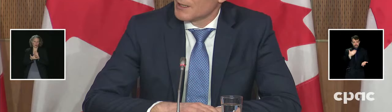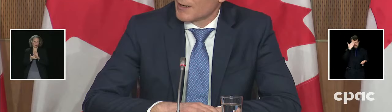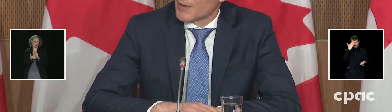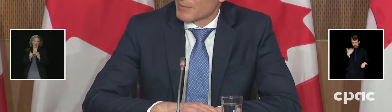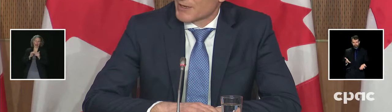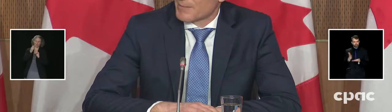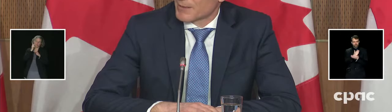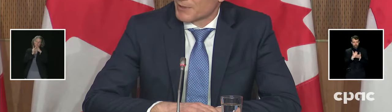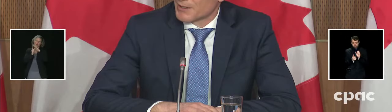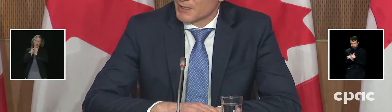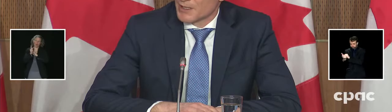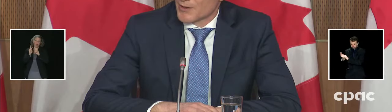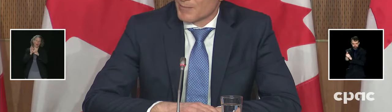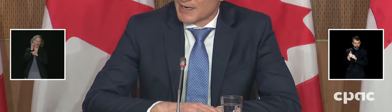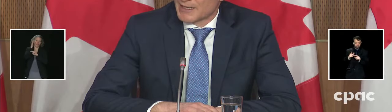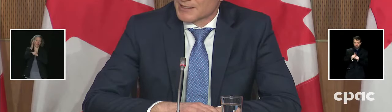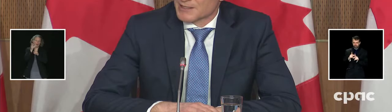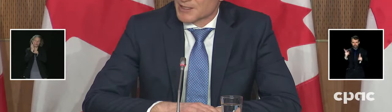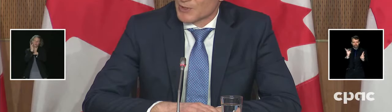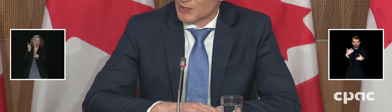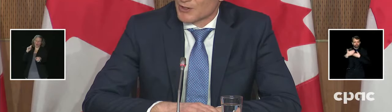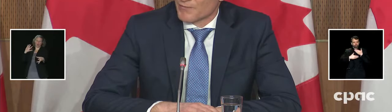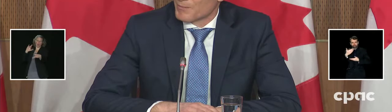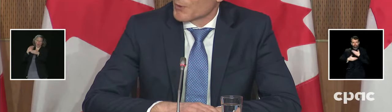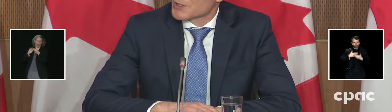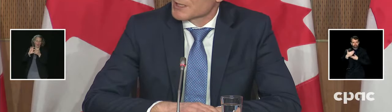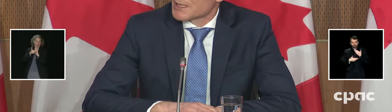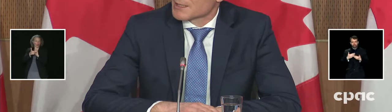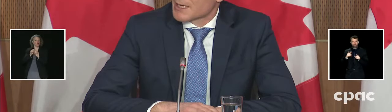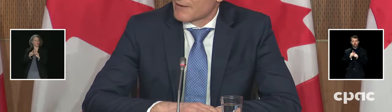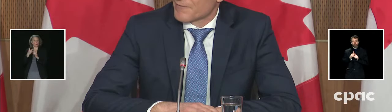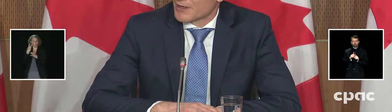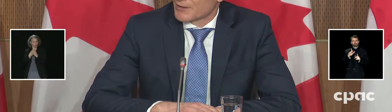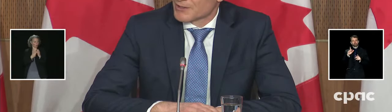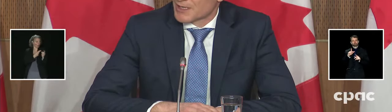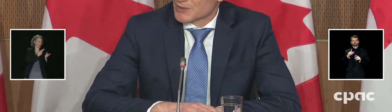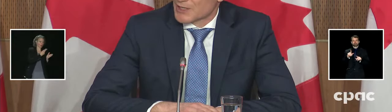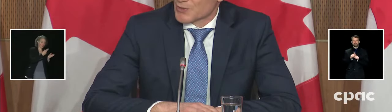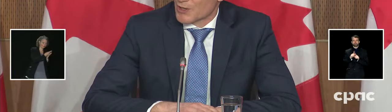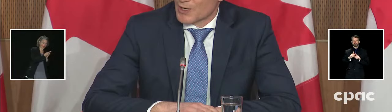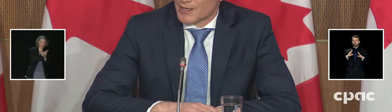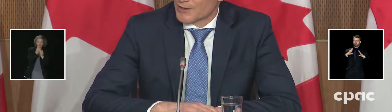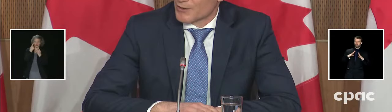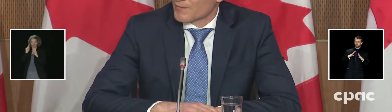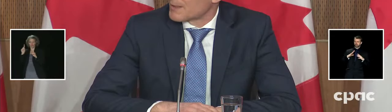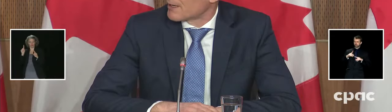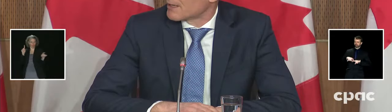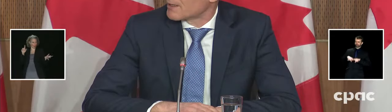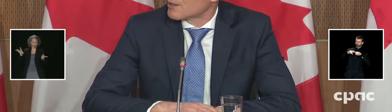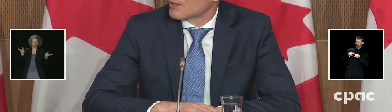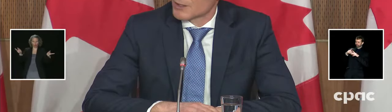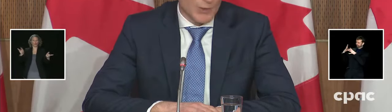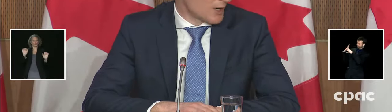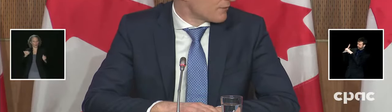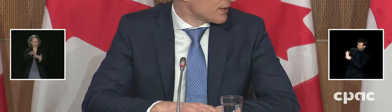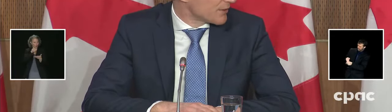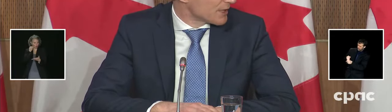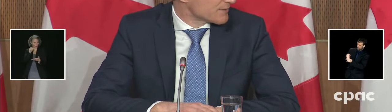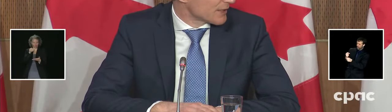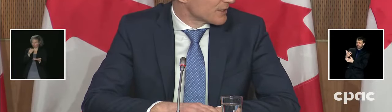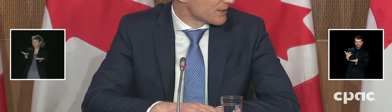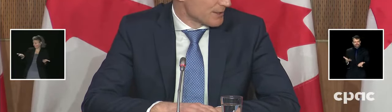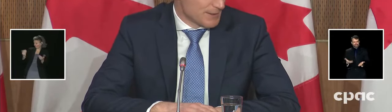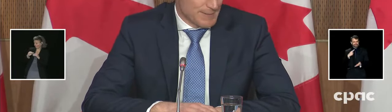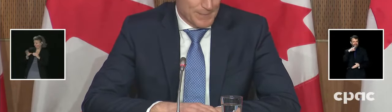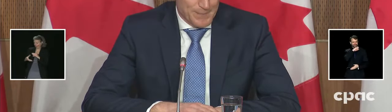of the epidemic, but there are many lessons that we can learn from both successes and failures as we go on. I don't know if any of my colleagues want to offer any